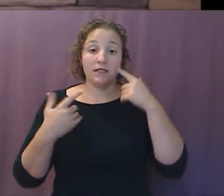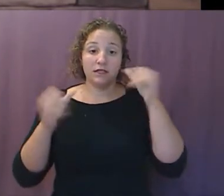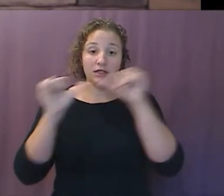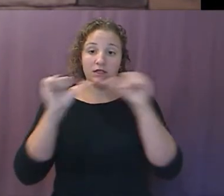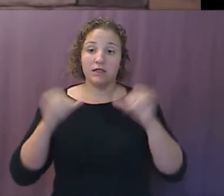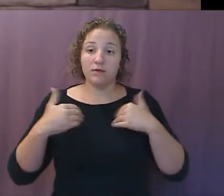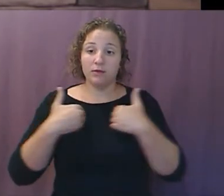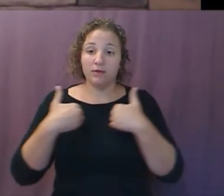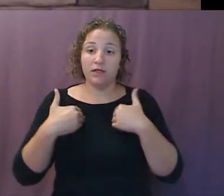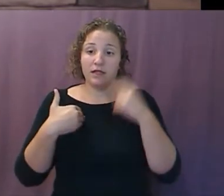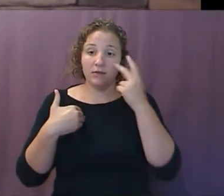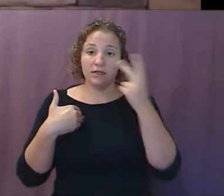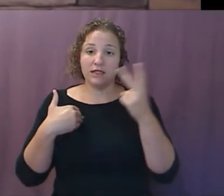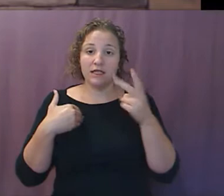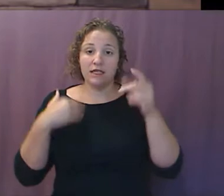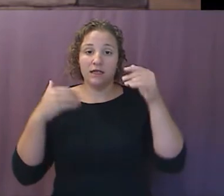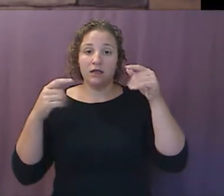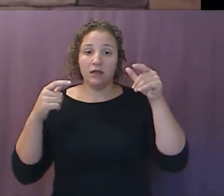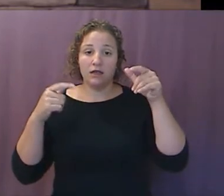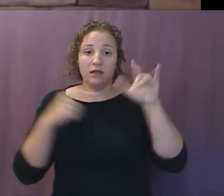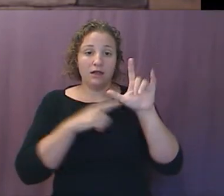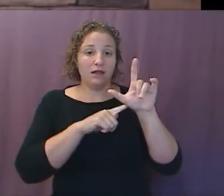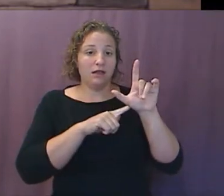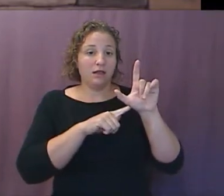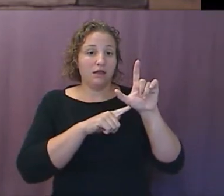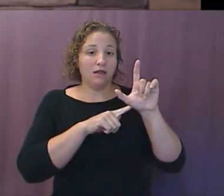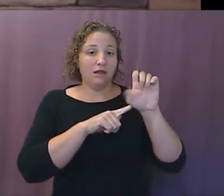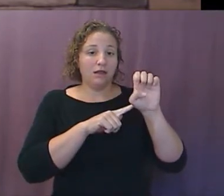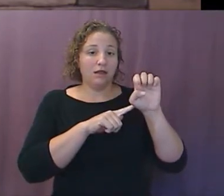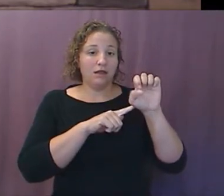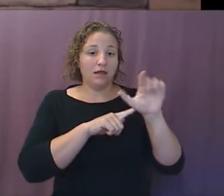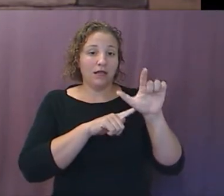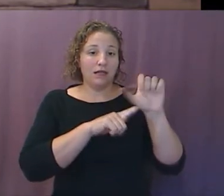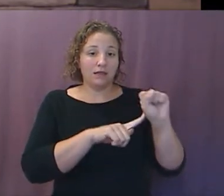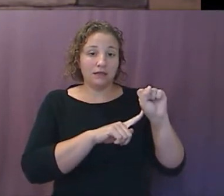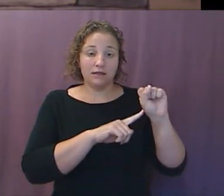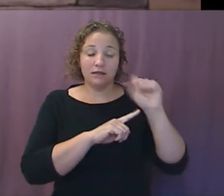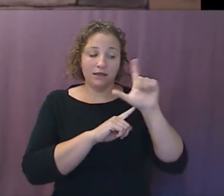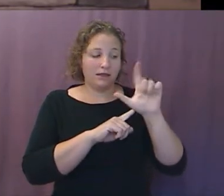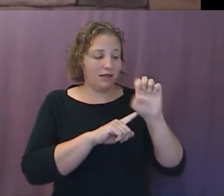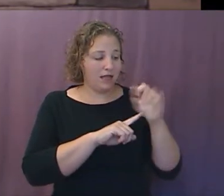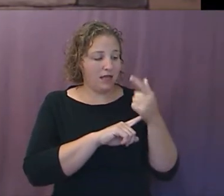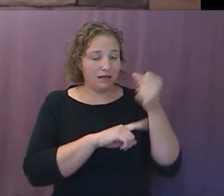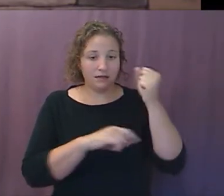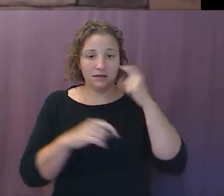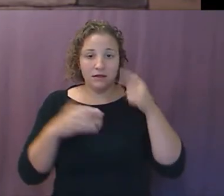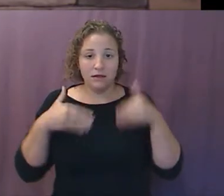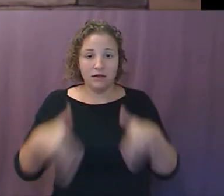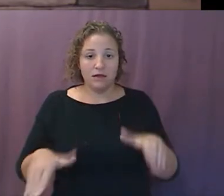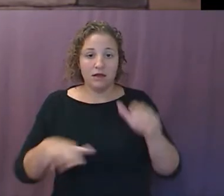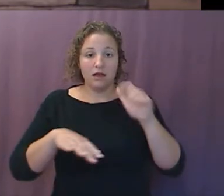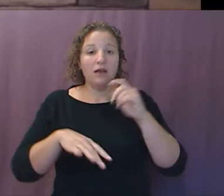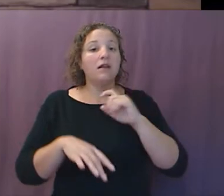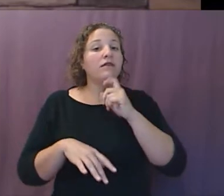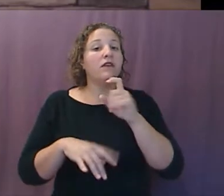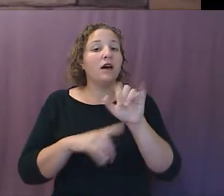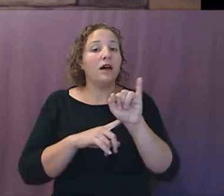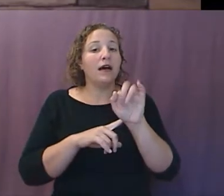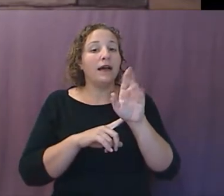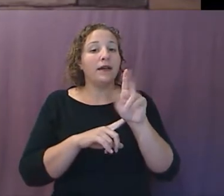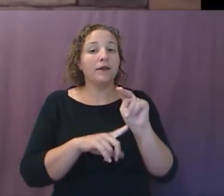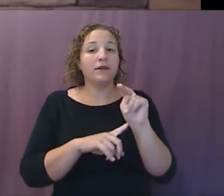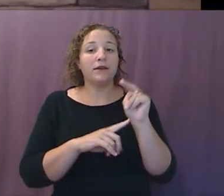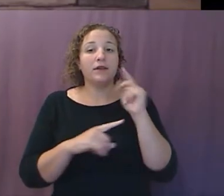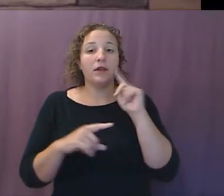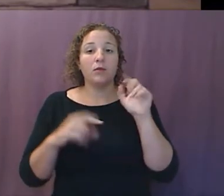two legs of iron, interestingly enough, when these 10 toes emerge, these iron and these clay toes, one of the things that happens again